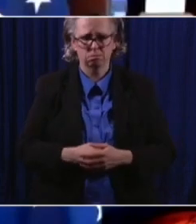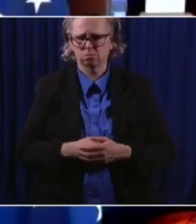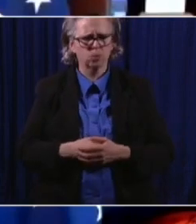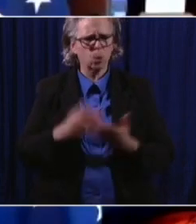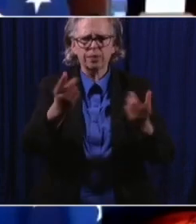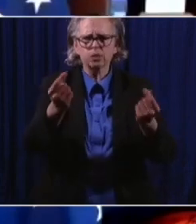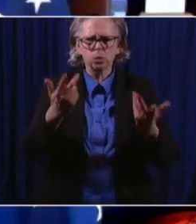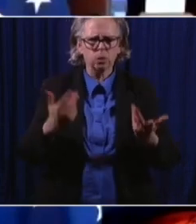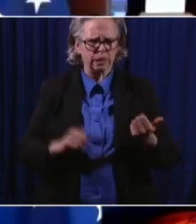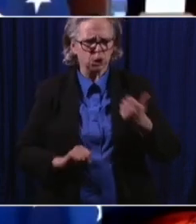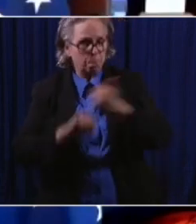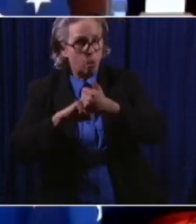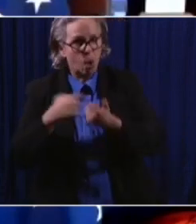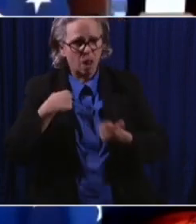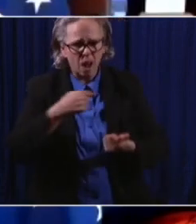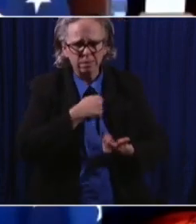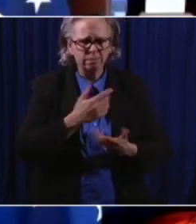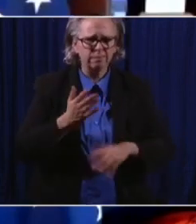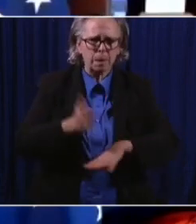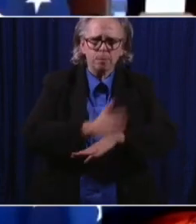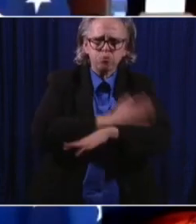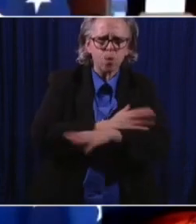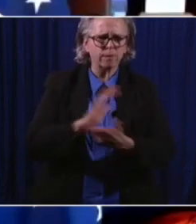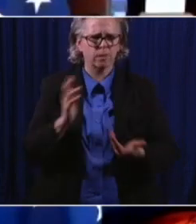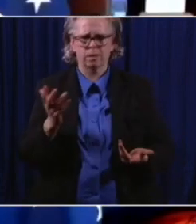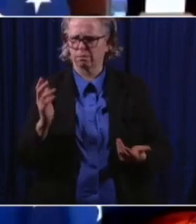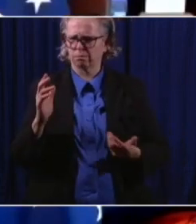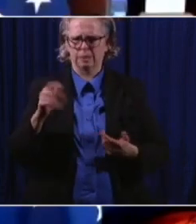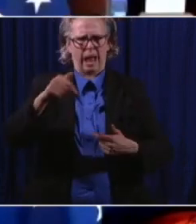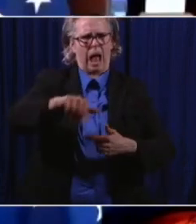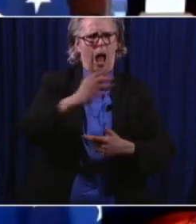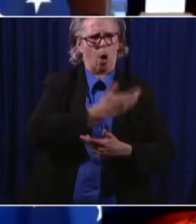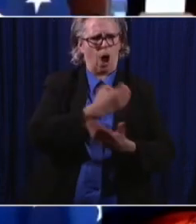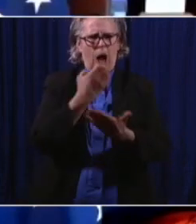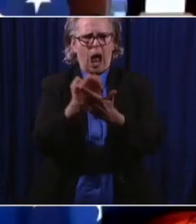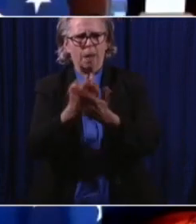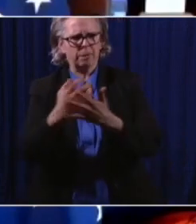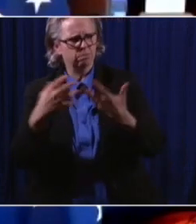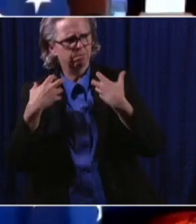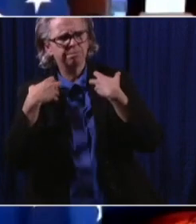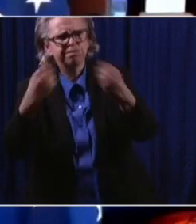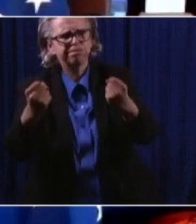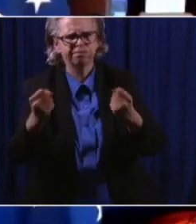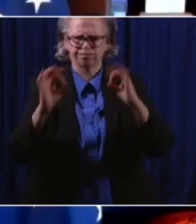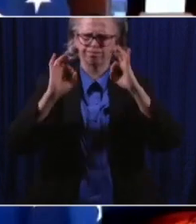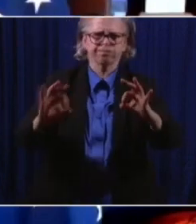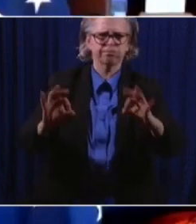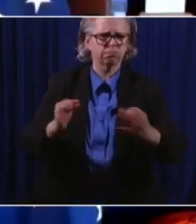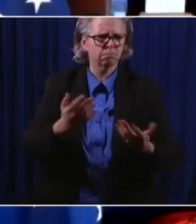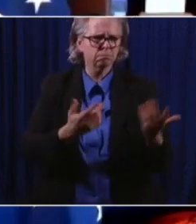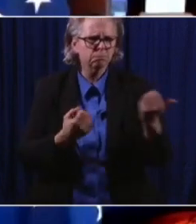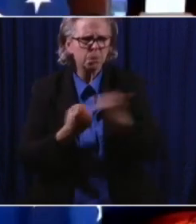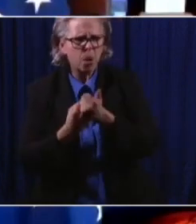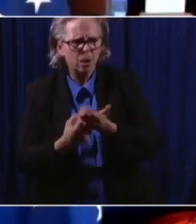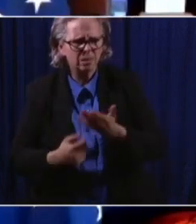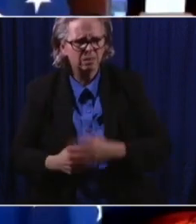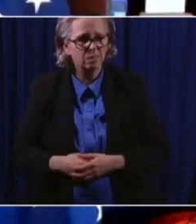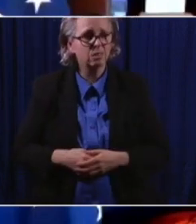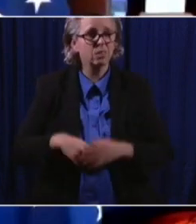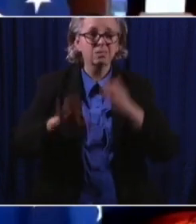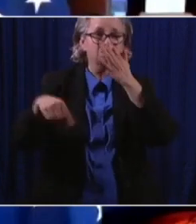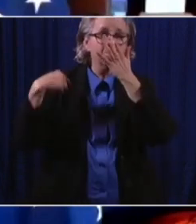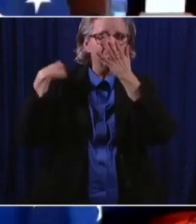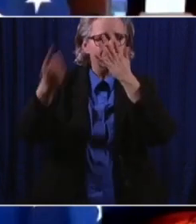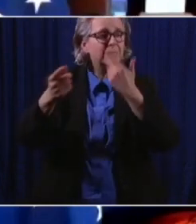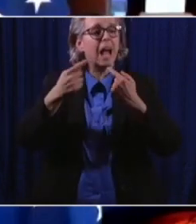health of our state and also grow the economy at the same time. We announced a little while ago that JobsOhio